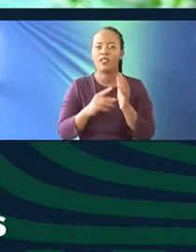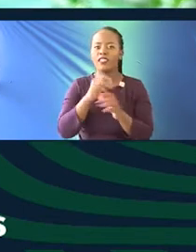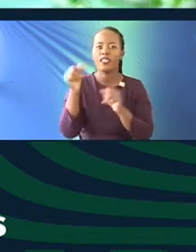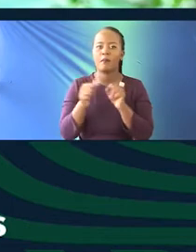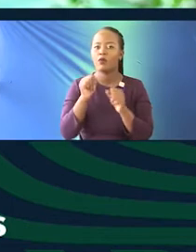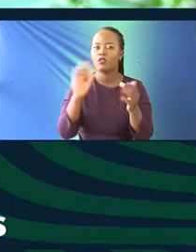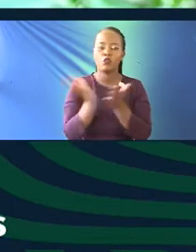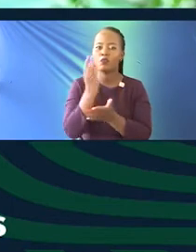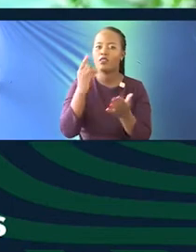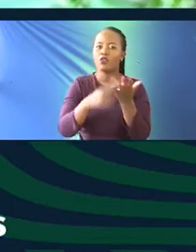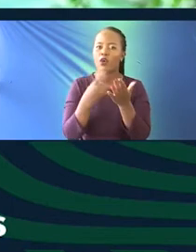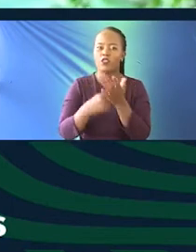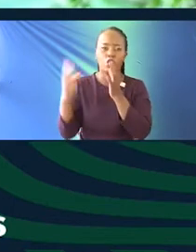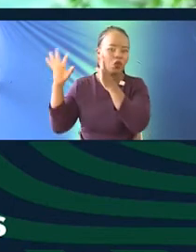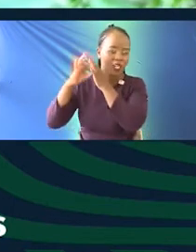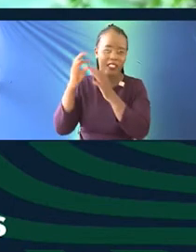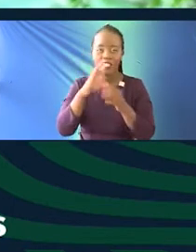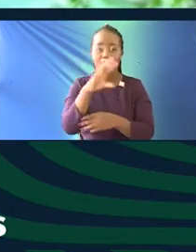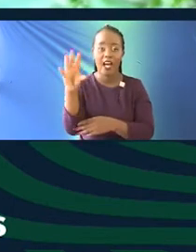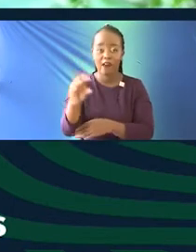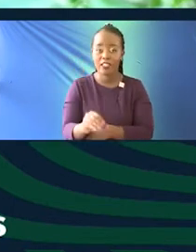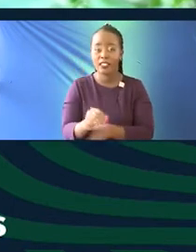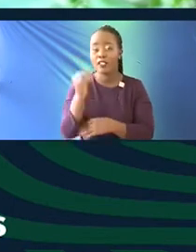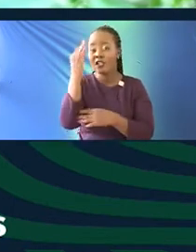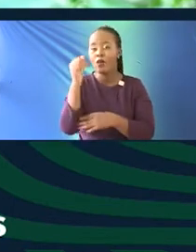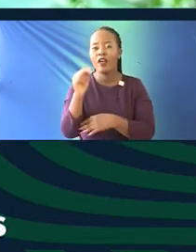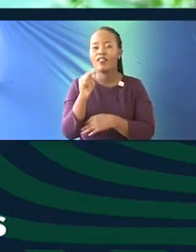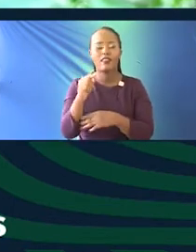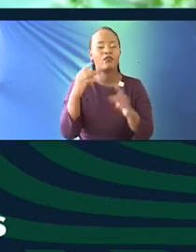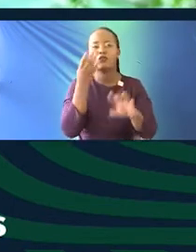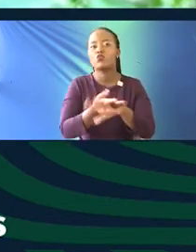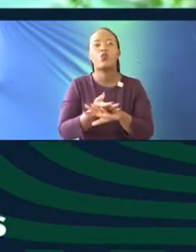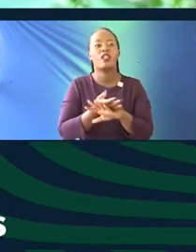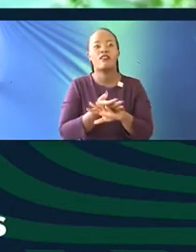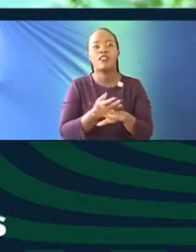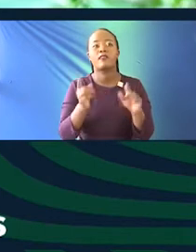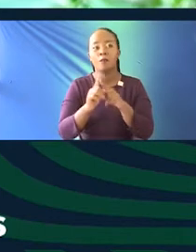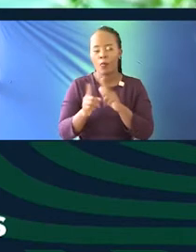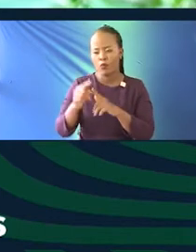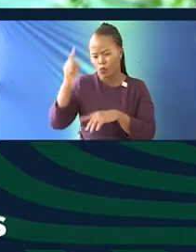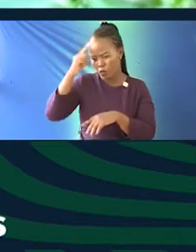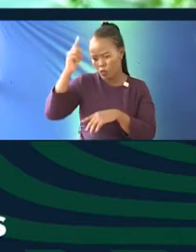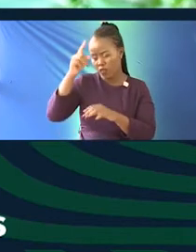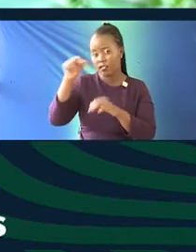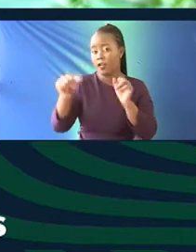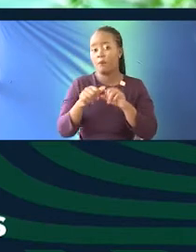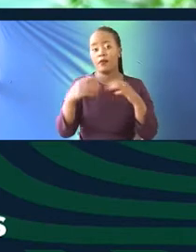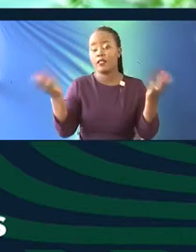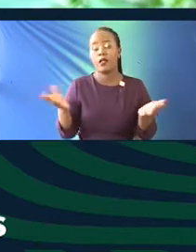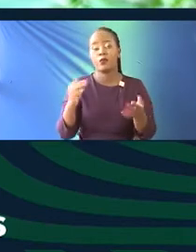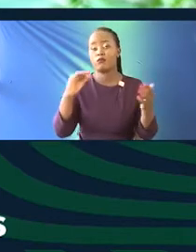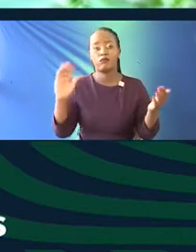this continent because it's so, so difficult to actually think about how you decolonize knowledge